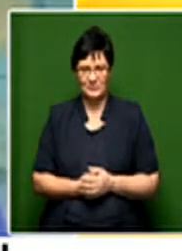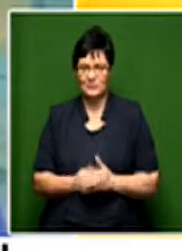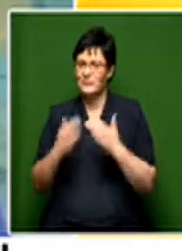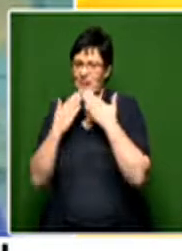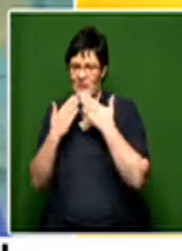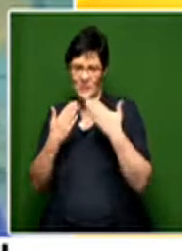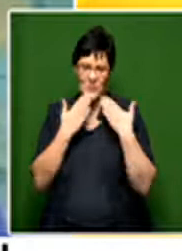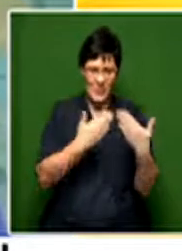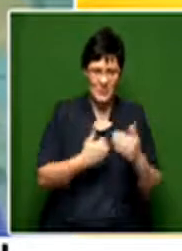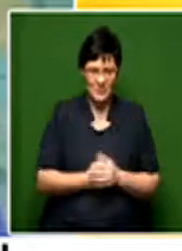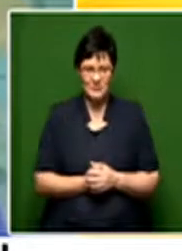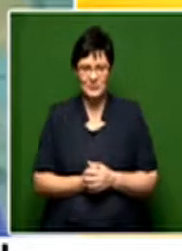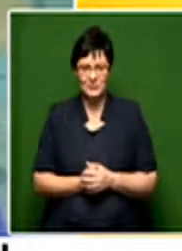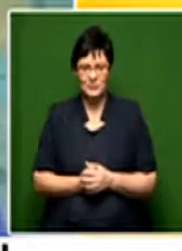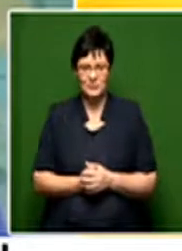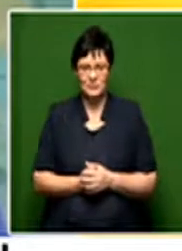Thank you. Thanks to you.